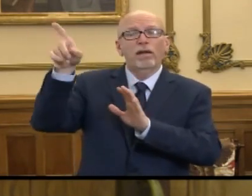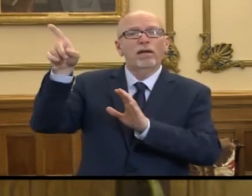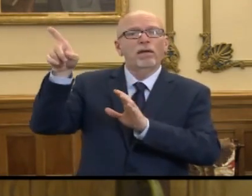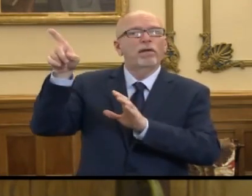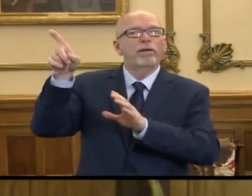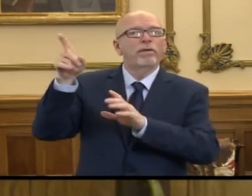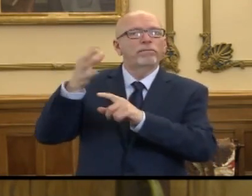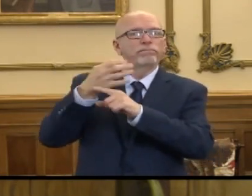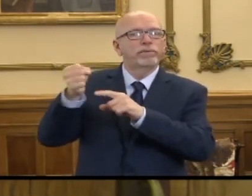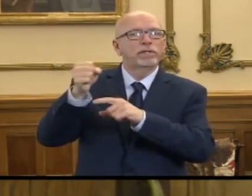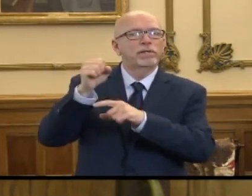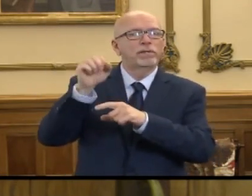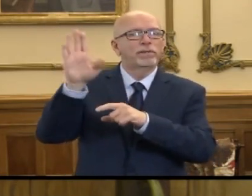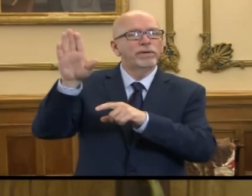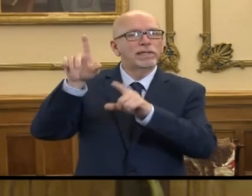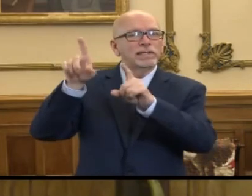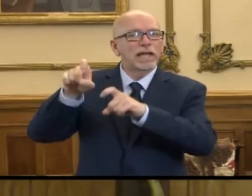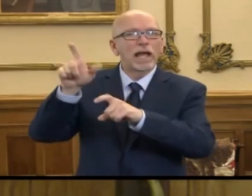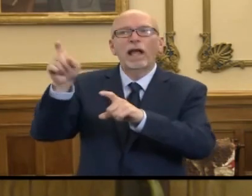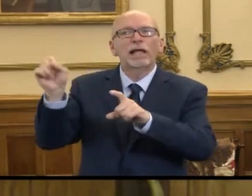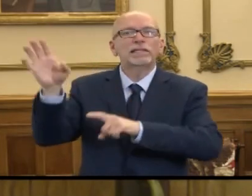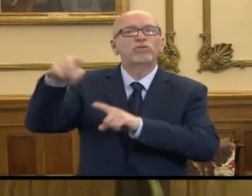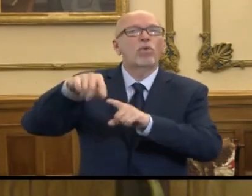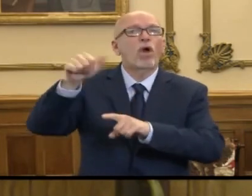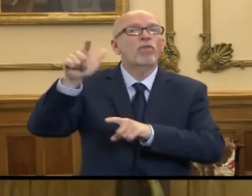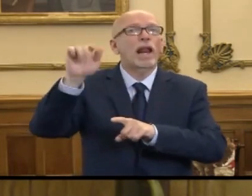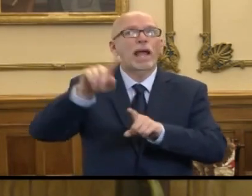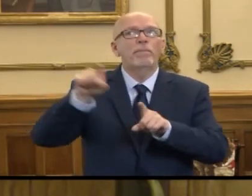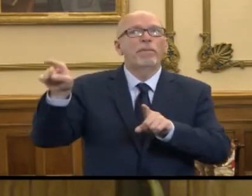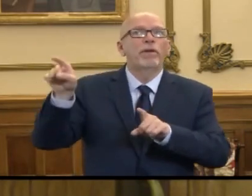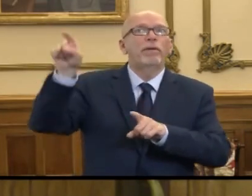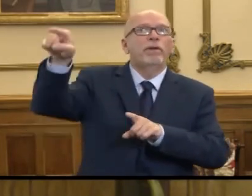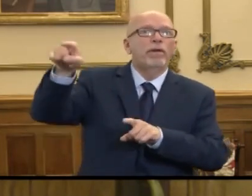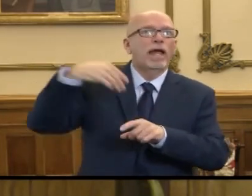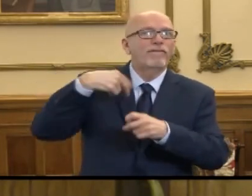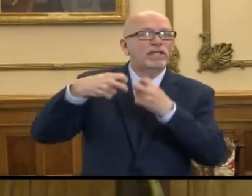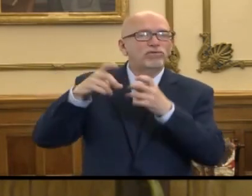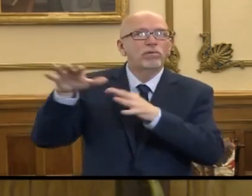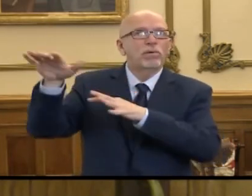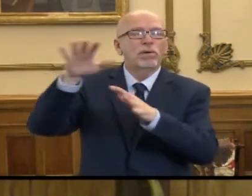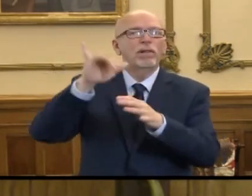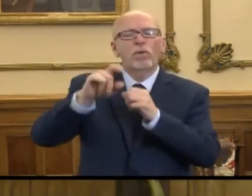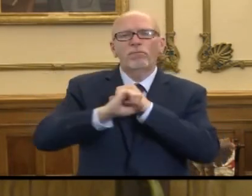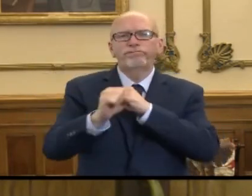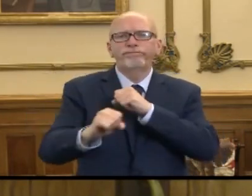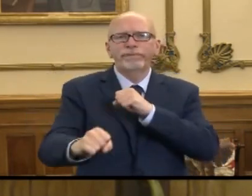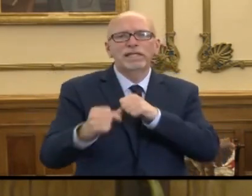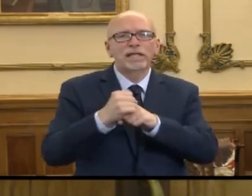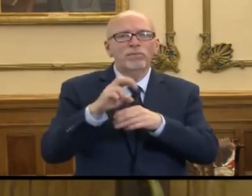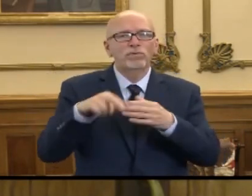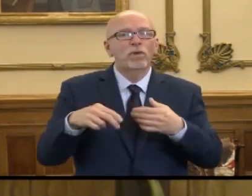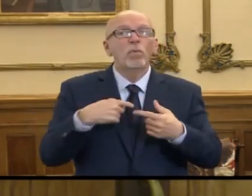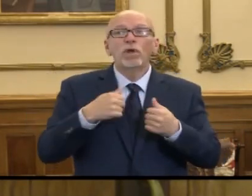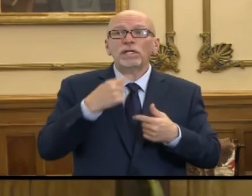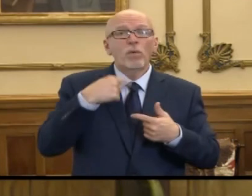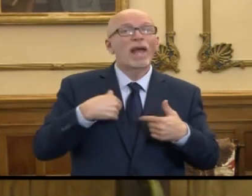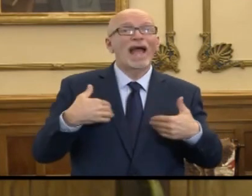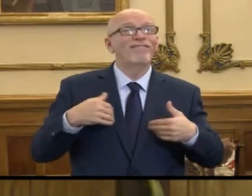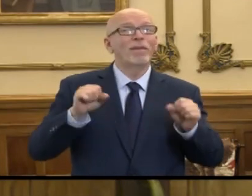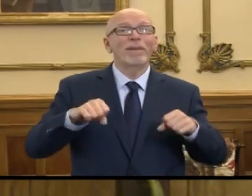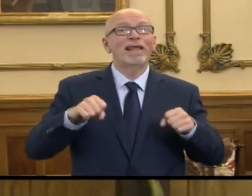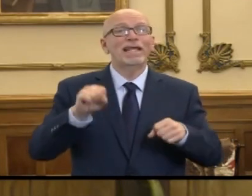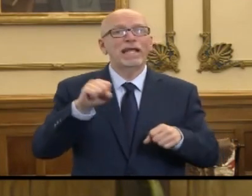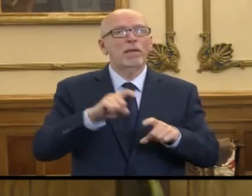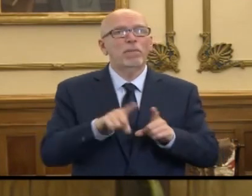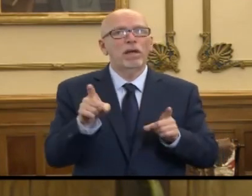reagent, so that it was sent to another lab, and then that lab has had some issues. So we can say that we have that ability to do